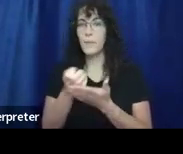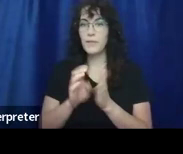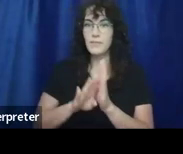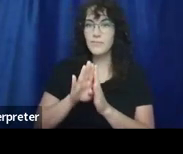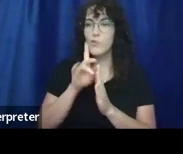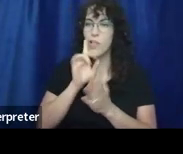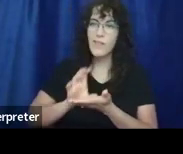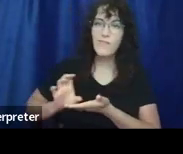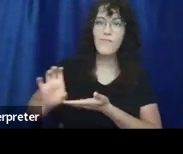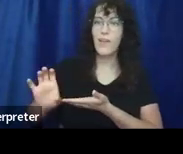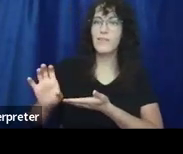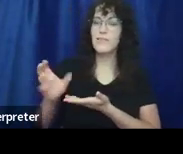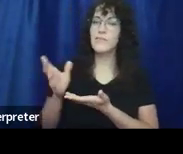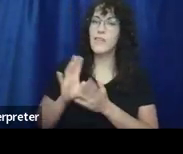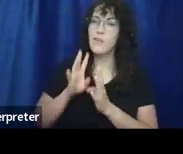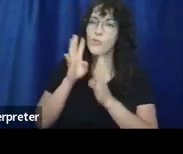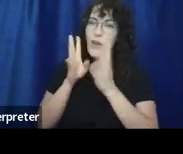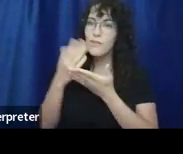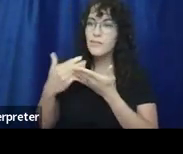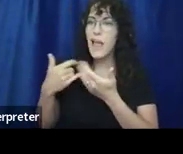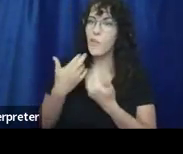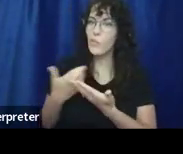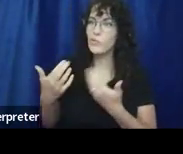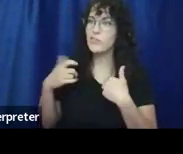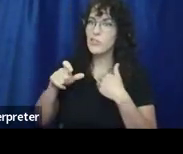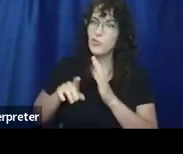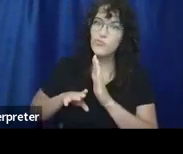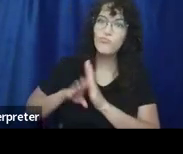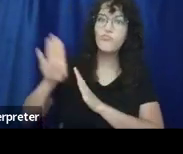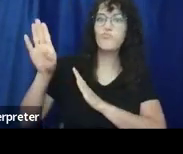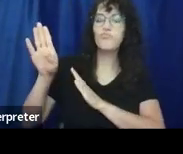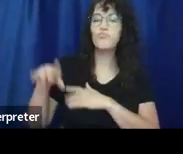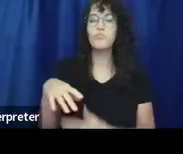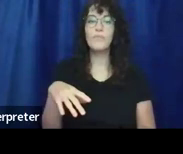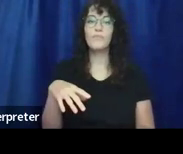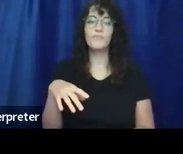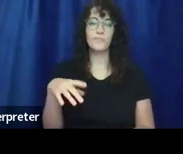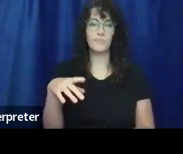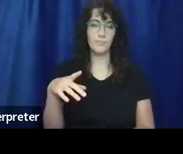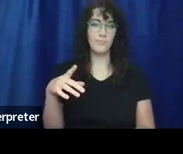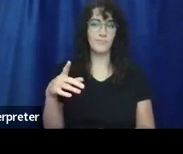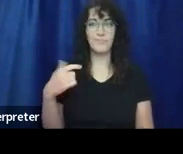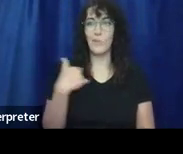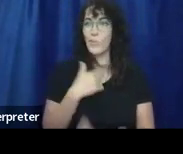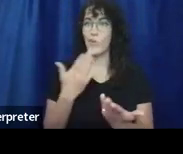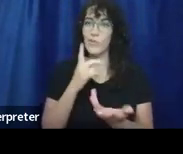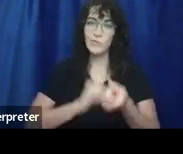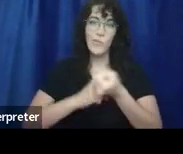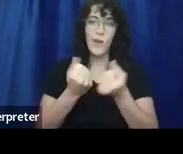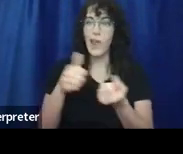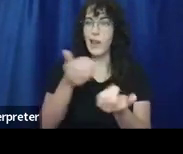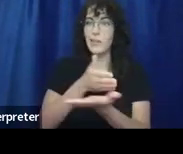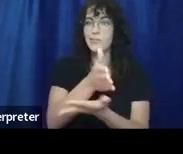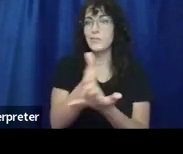make sure it has the resources it needs to thrive. And our help desk is really here for creatives of, again, any discipline across the